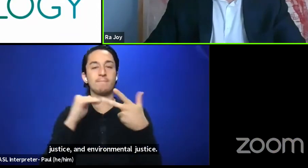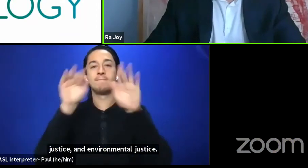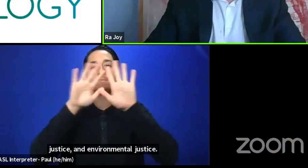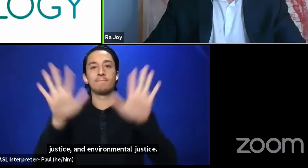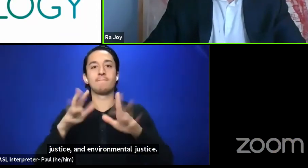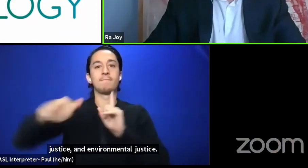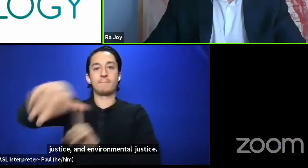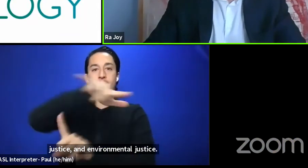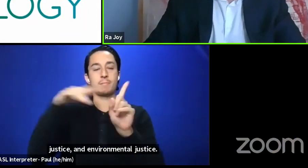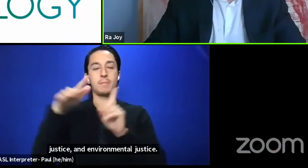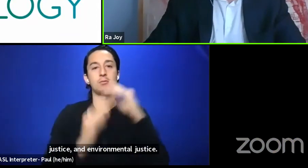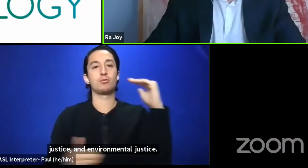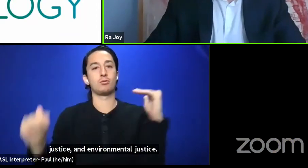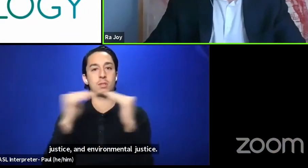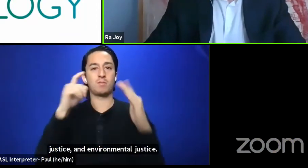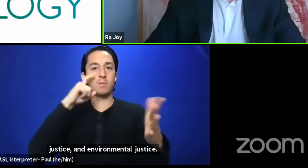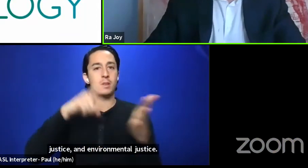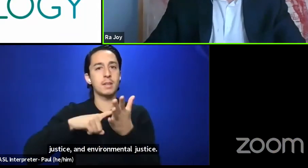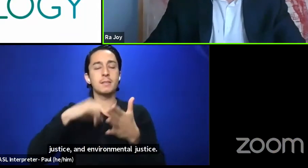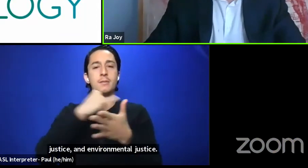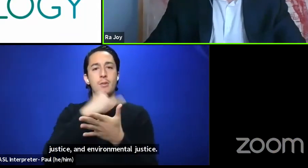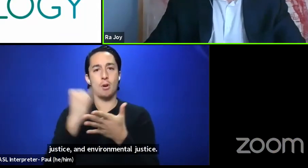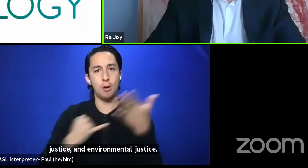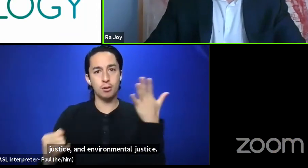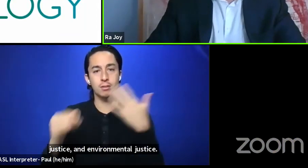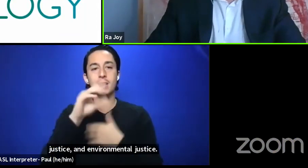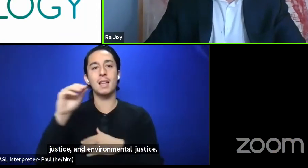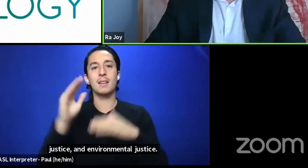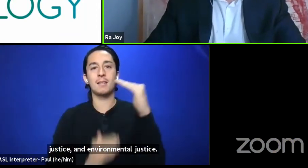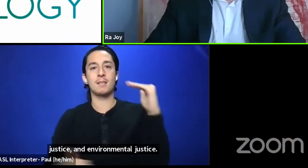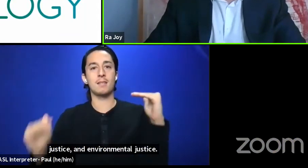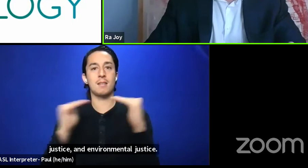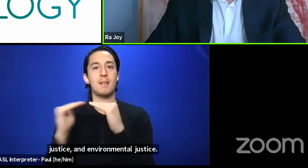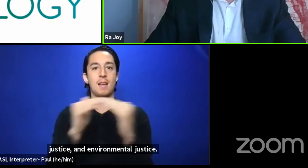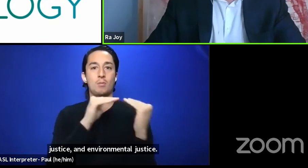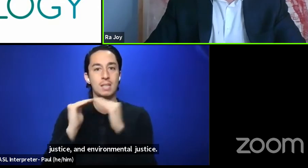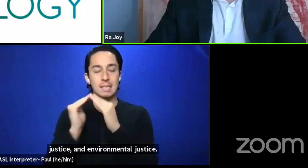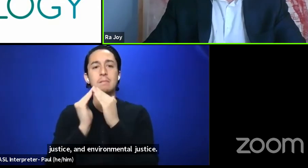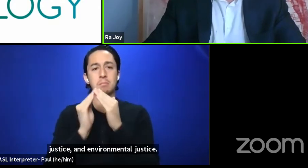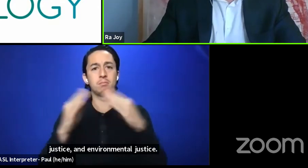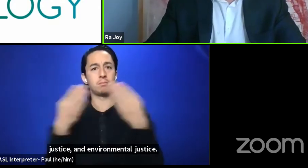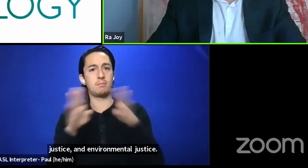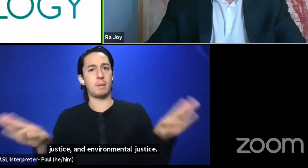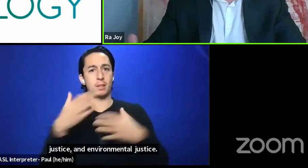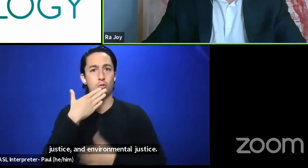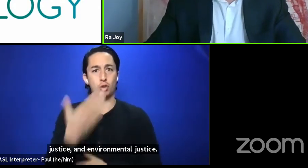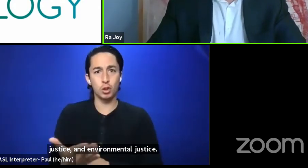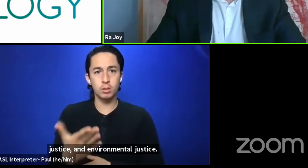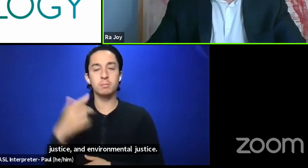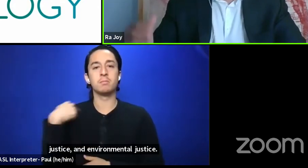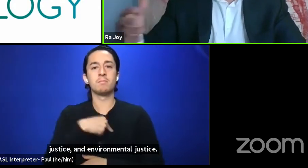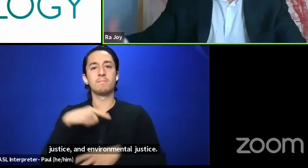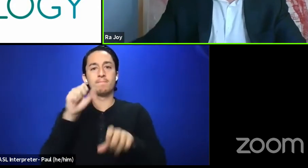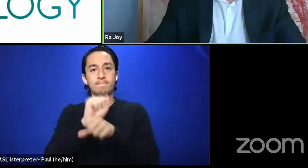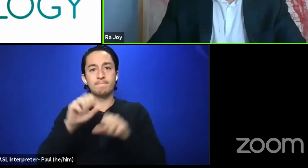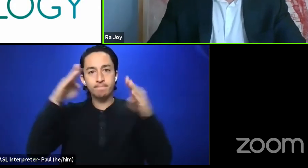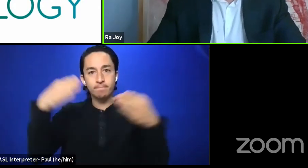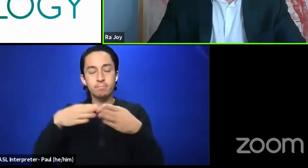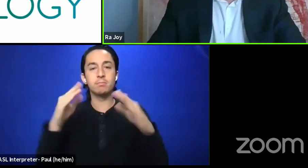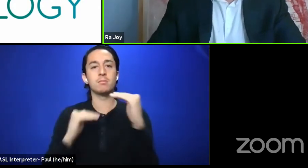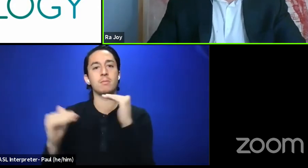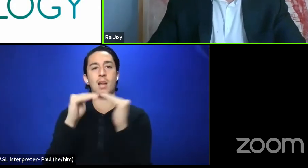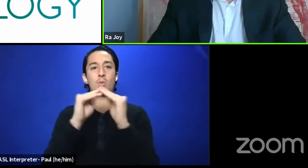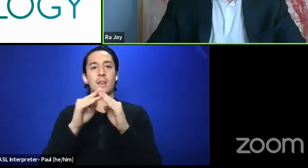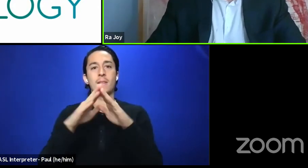Recognizing that the arts and equity are essential public goods, we're working to center equity and fairness into everything